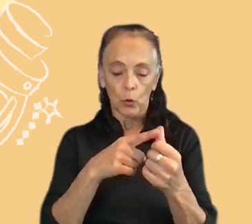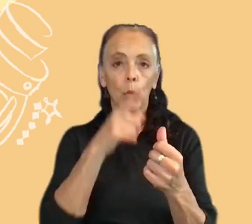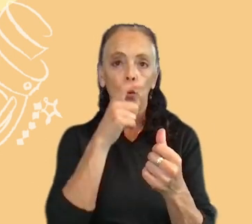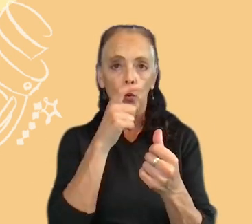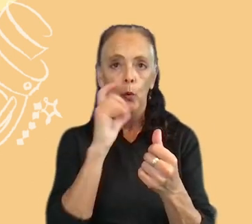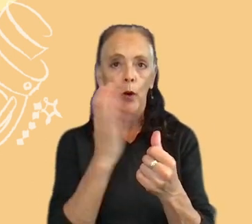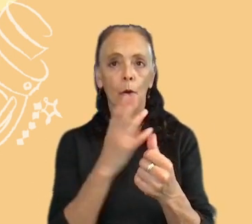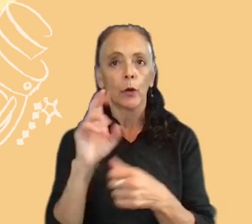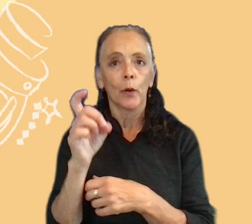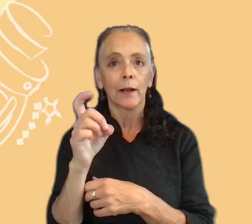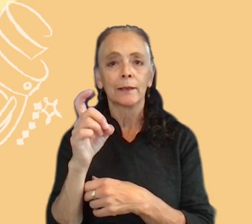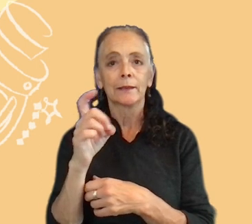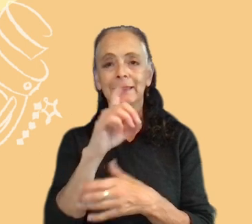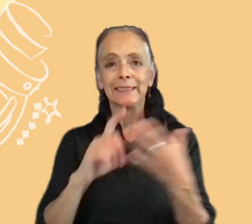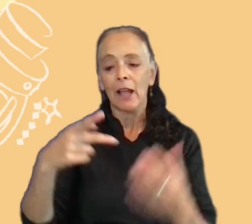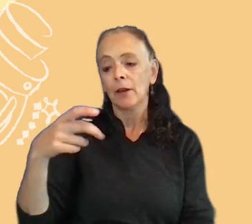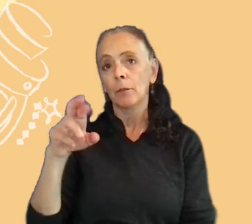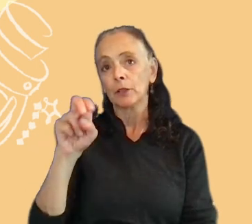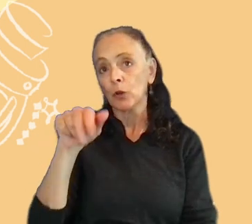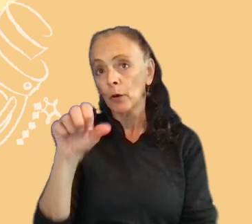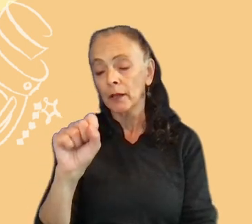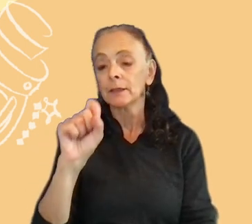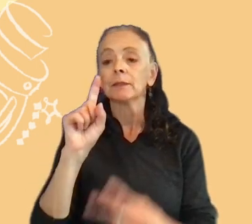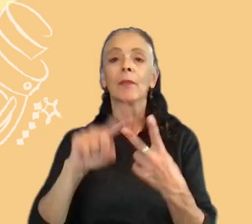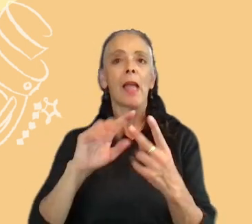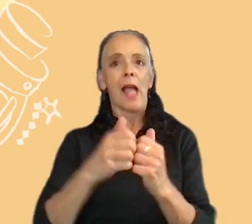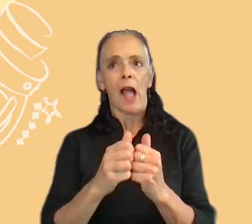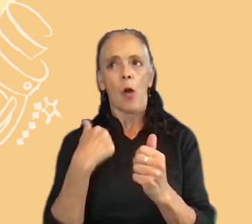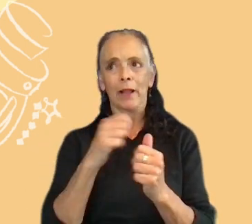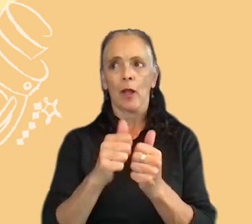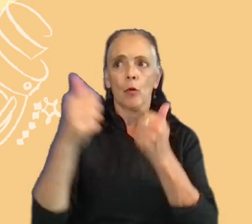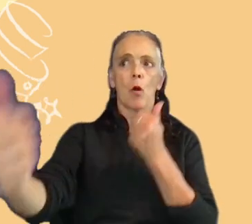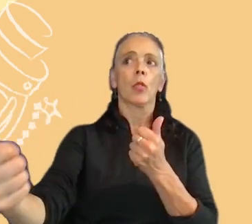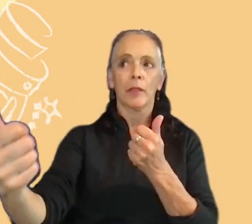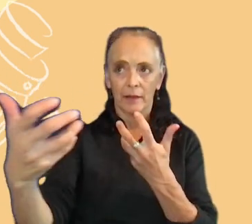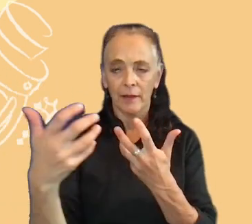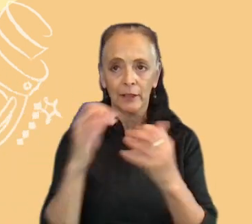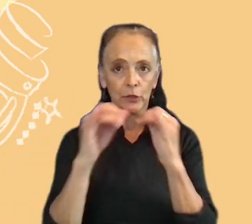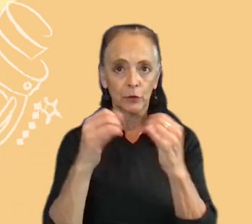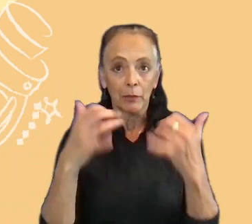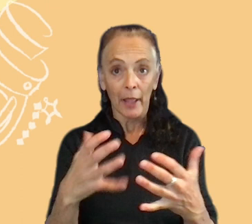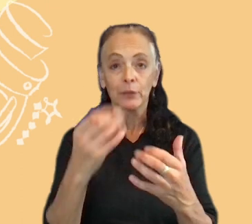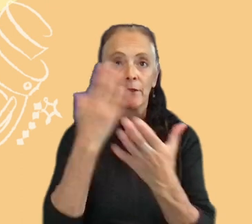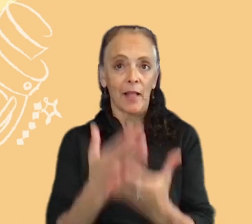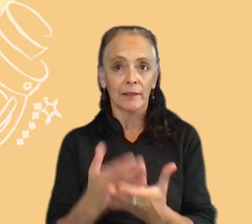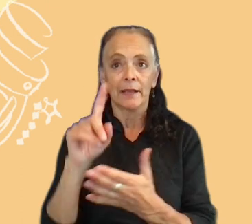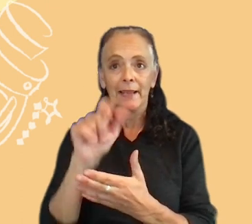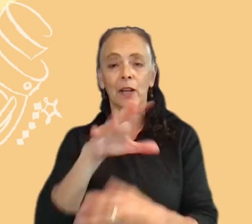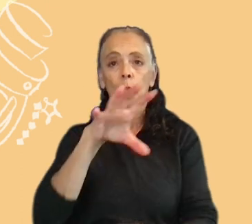UX design personas? How could we remotely interview players and validate data within our player base?